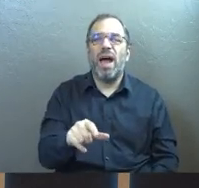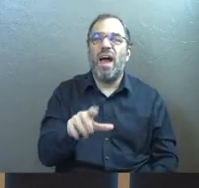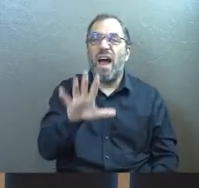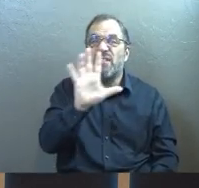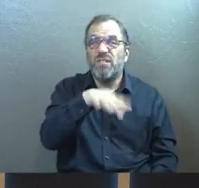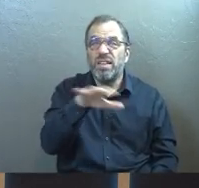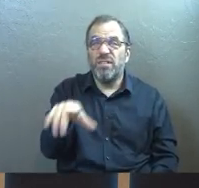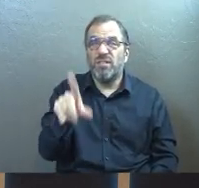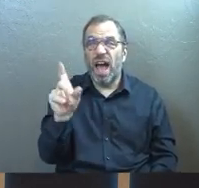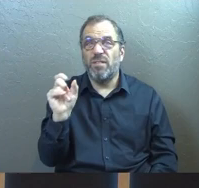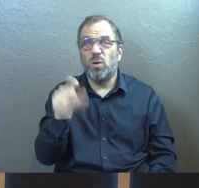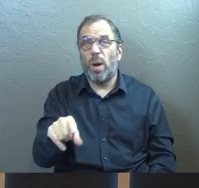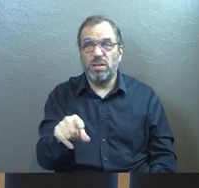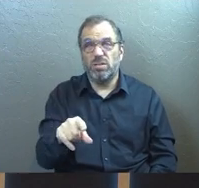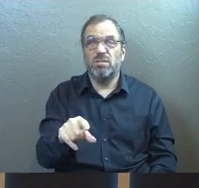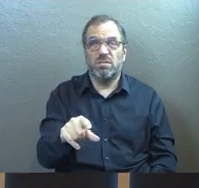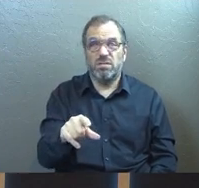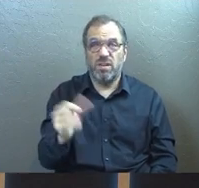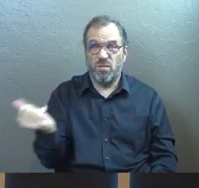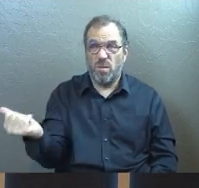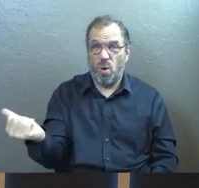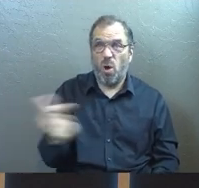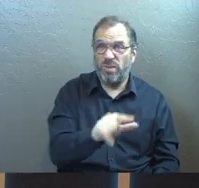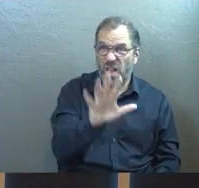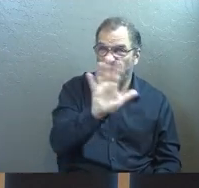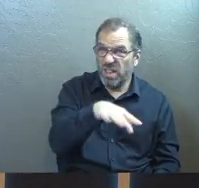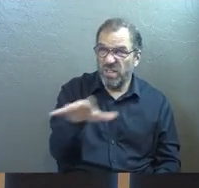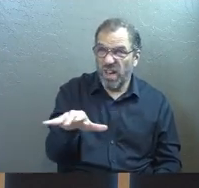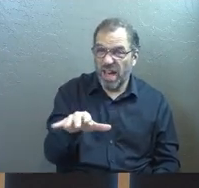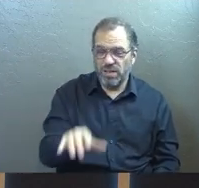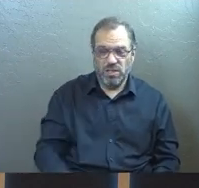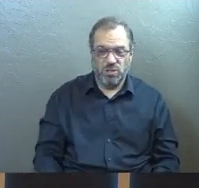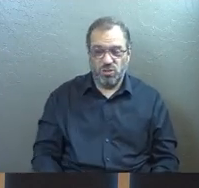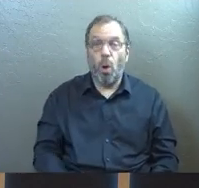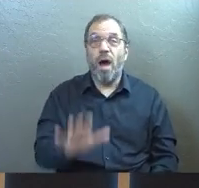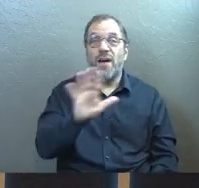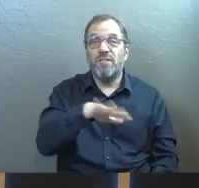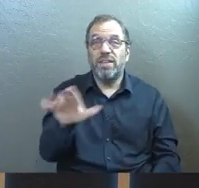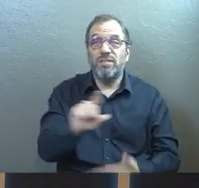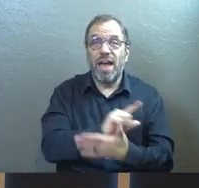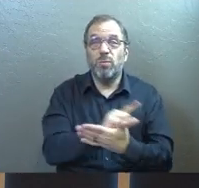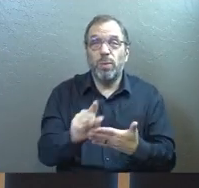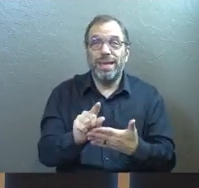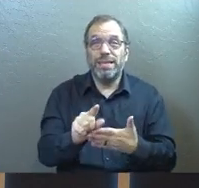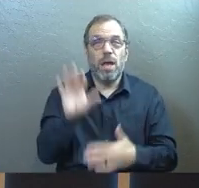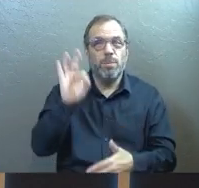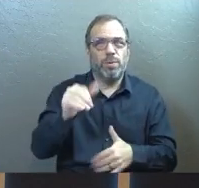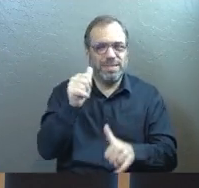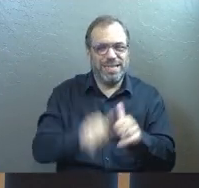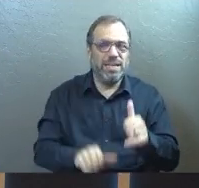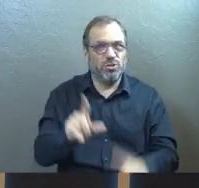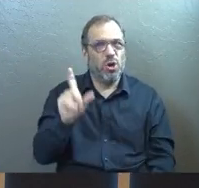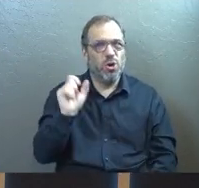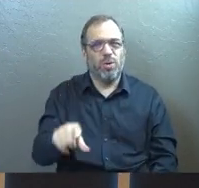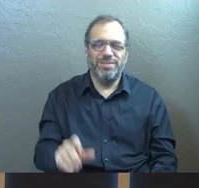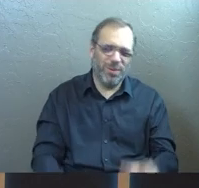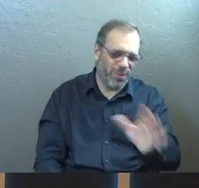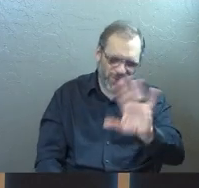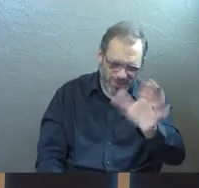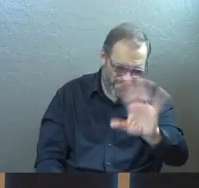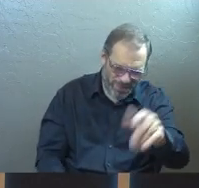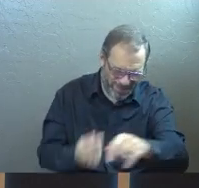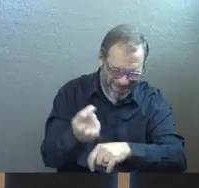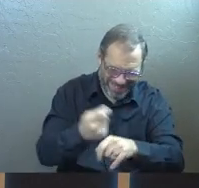55 questions back from all of you, and so for the next 55 weeks, we're going to preach every single—no, just